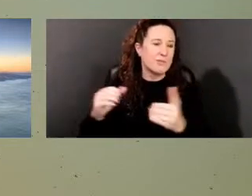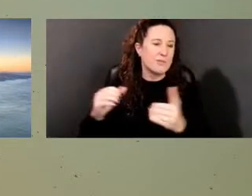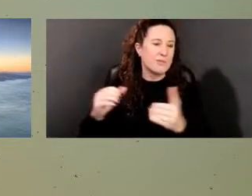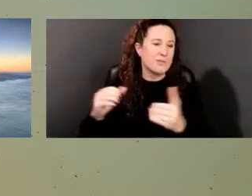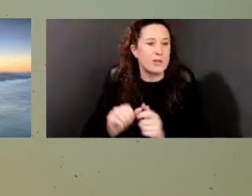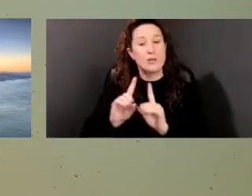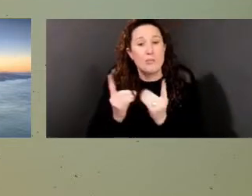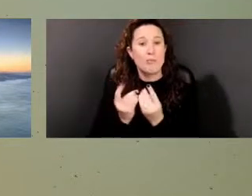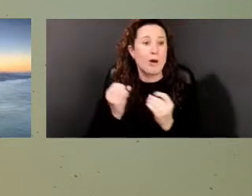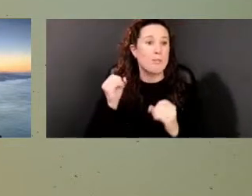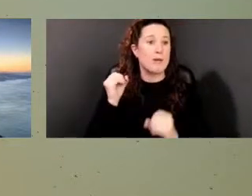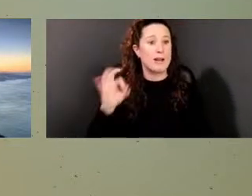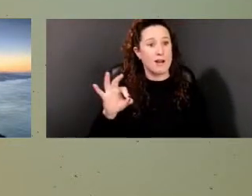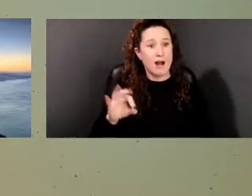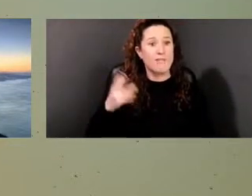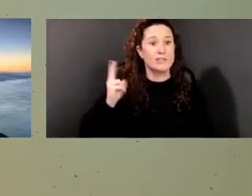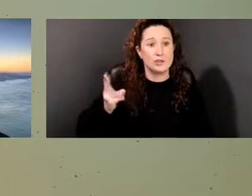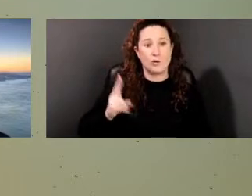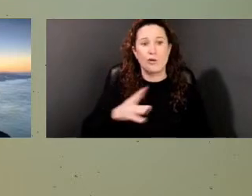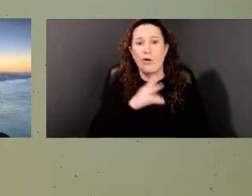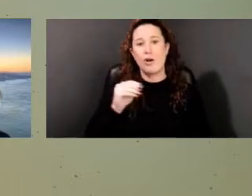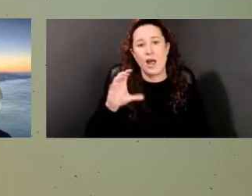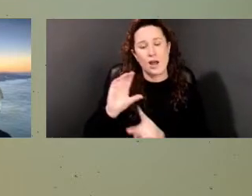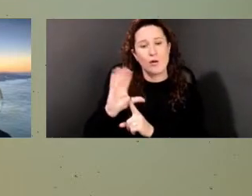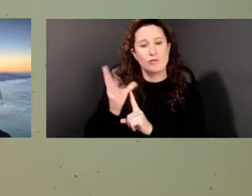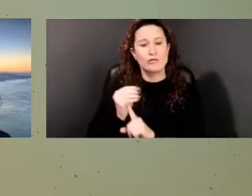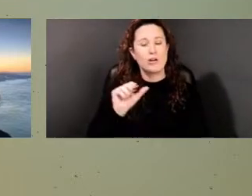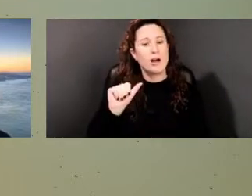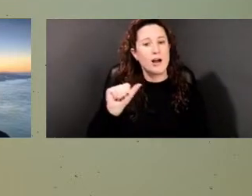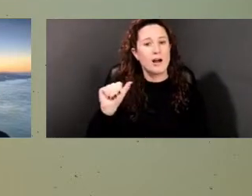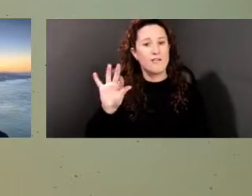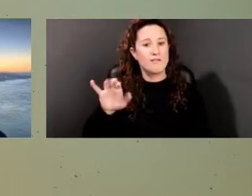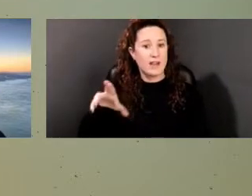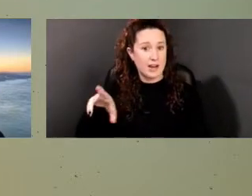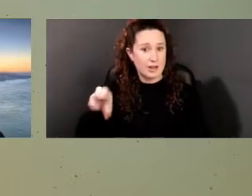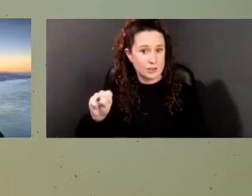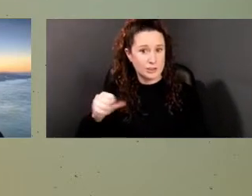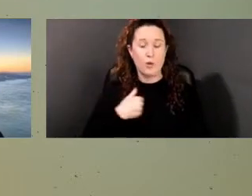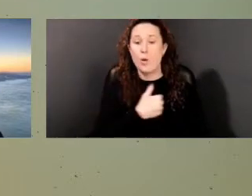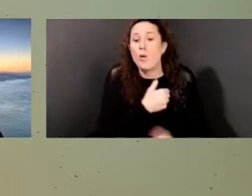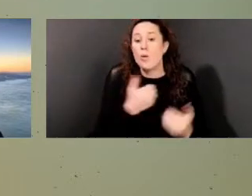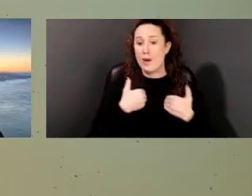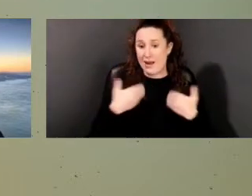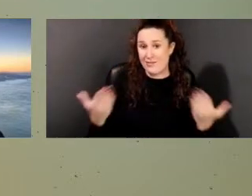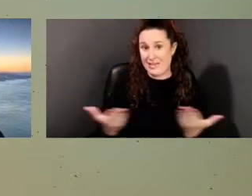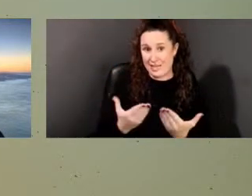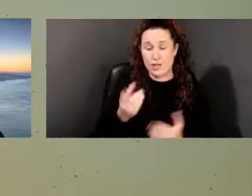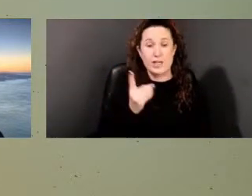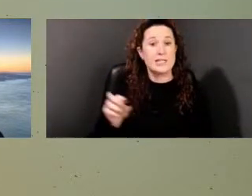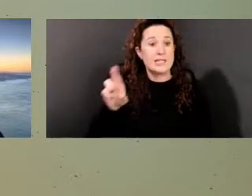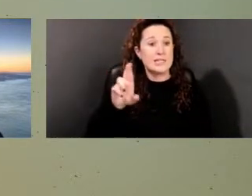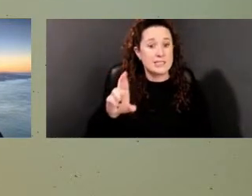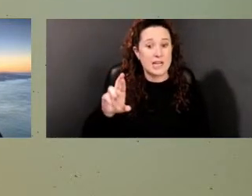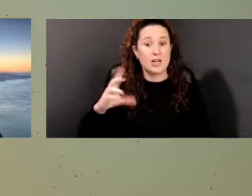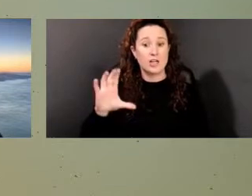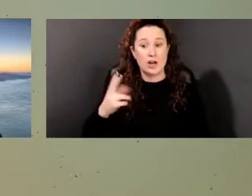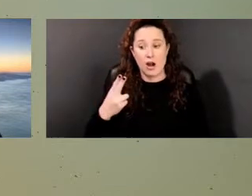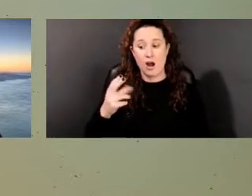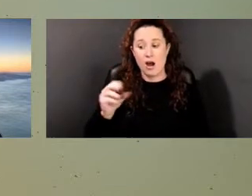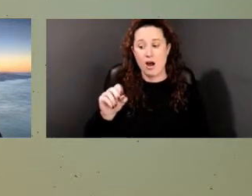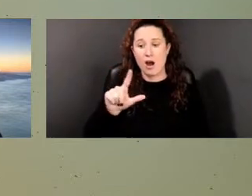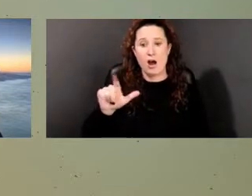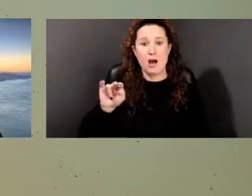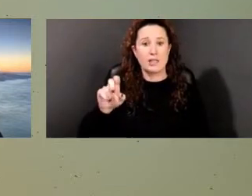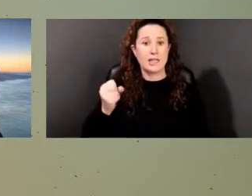Delaware agencies. We are joined by Dr. Hollingsworth. You'll hear from her next. She is the co-chair of the Delaware